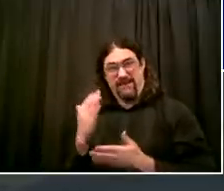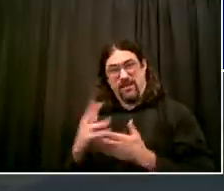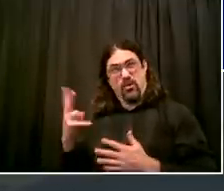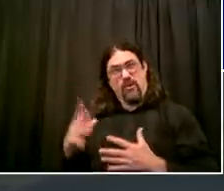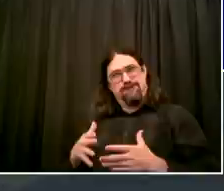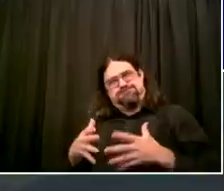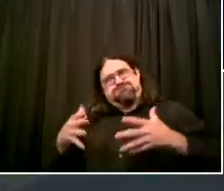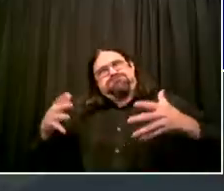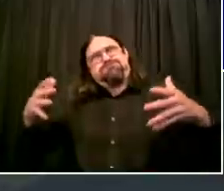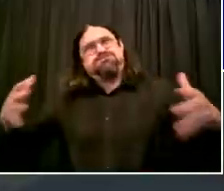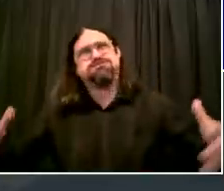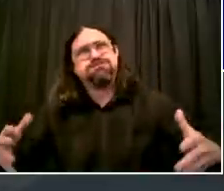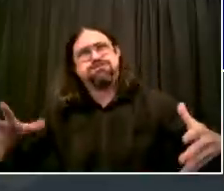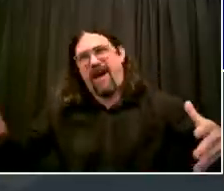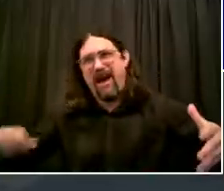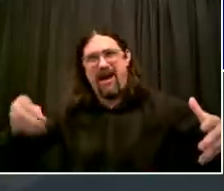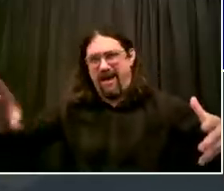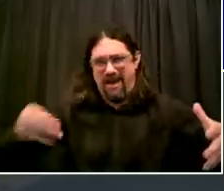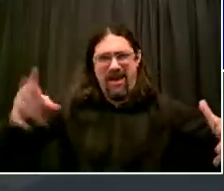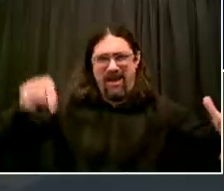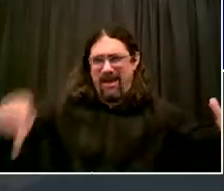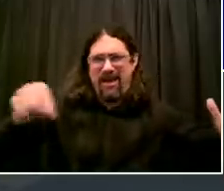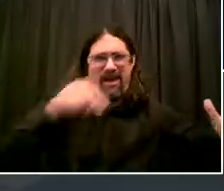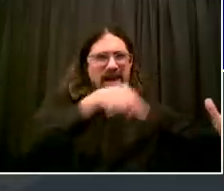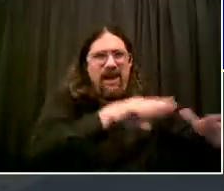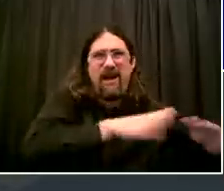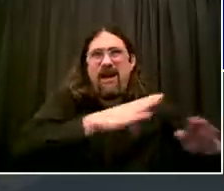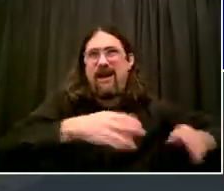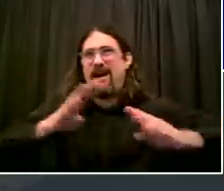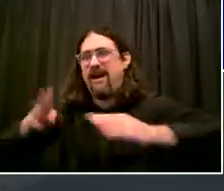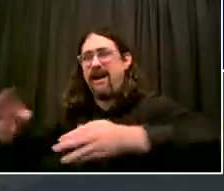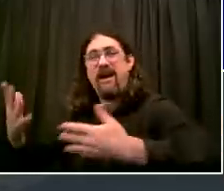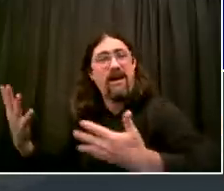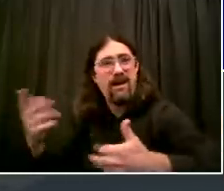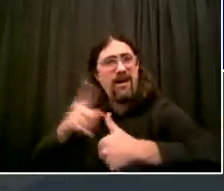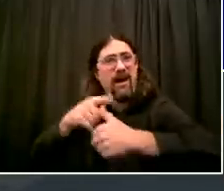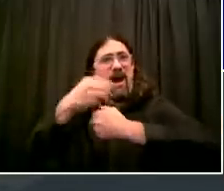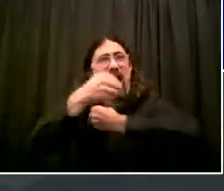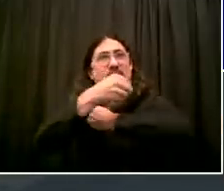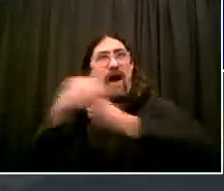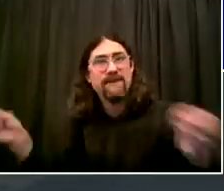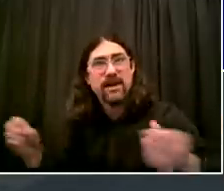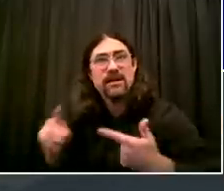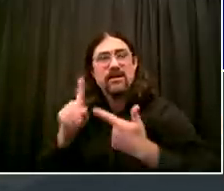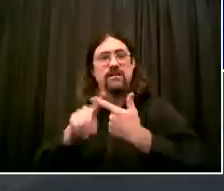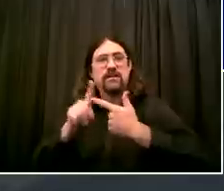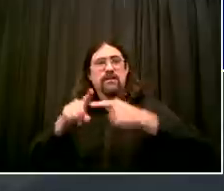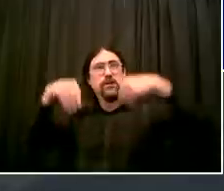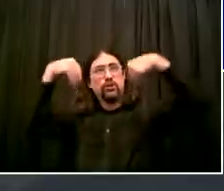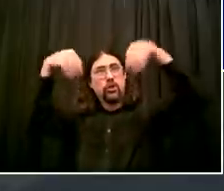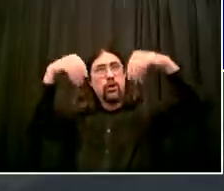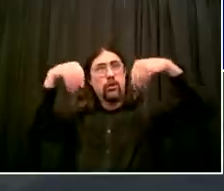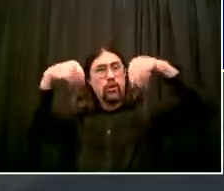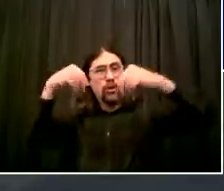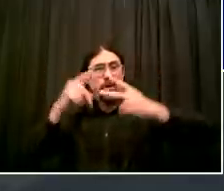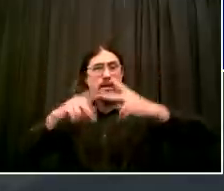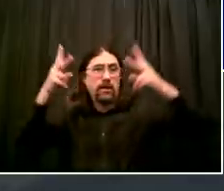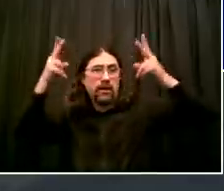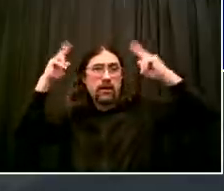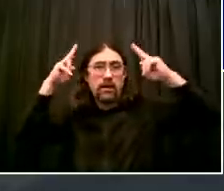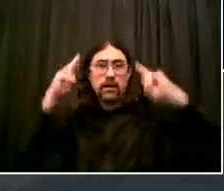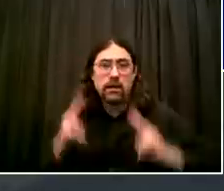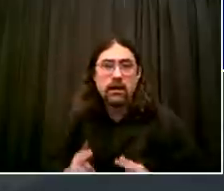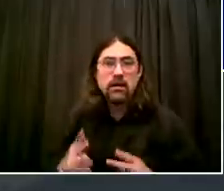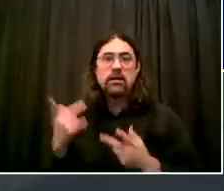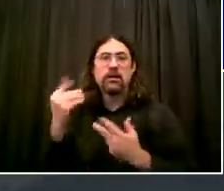whole swath of the retail industry. Hair salons and barber shops. A lot of us have been waiting for that for a long time.